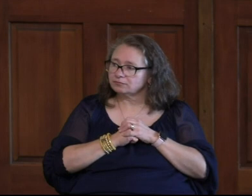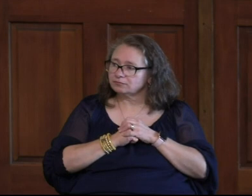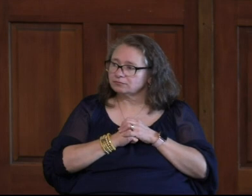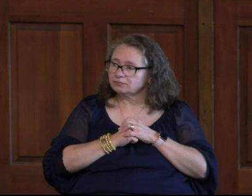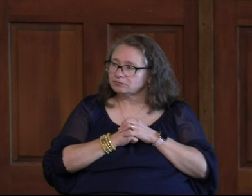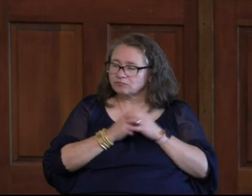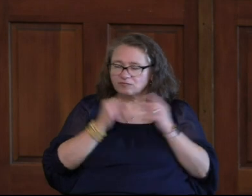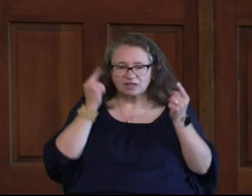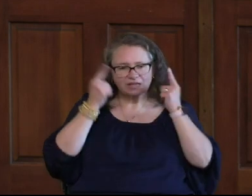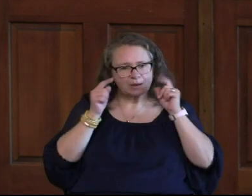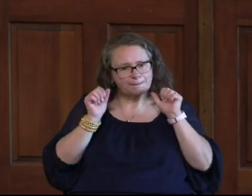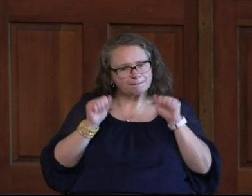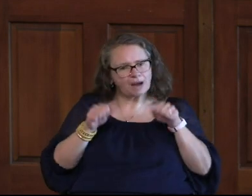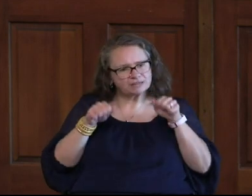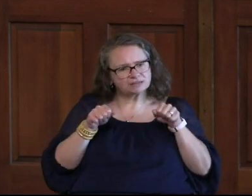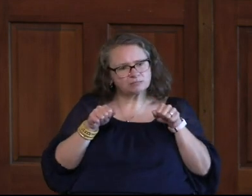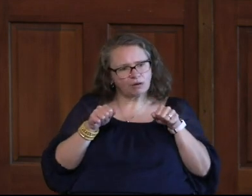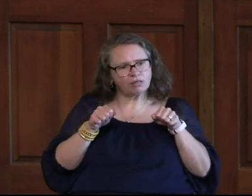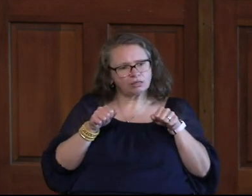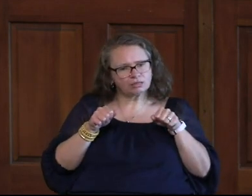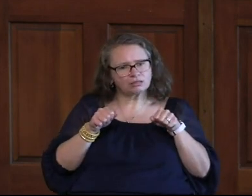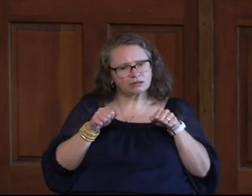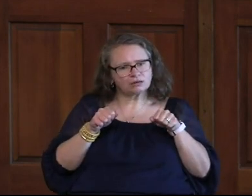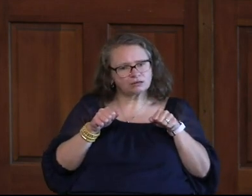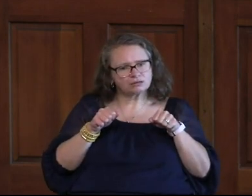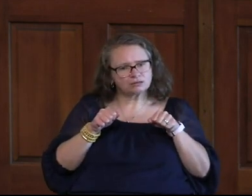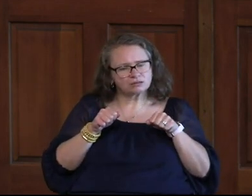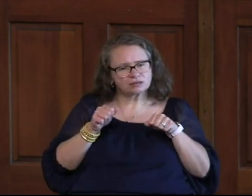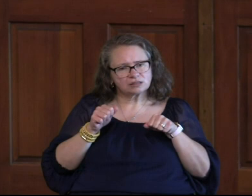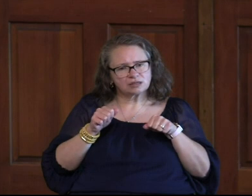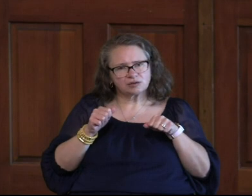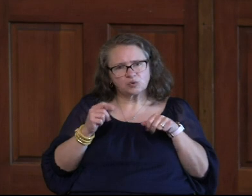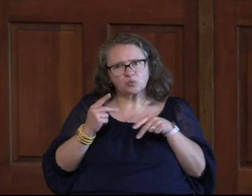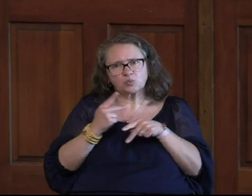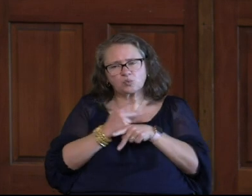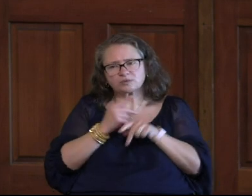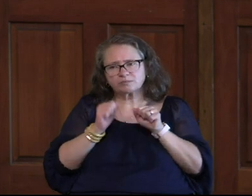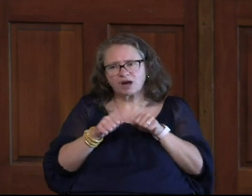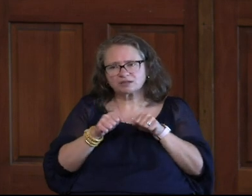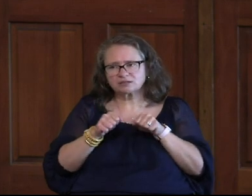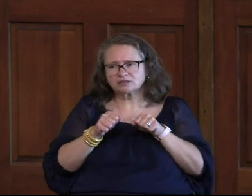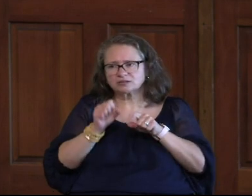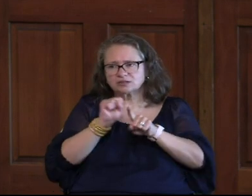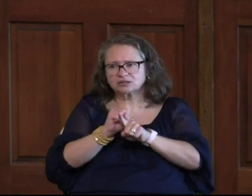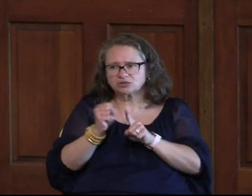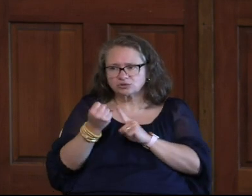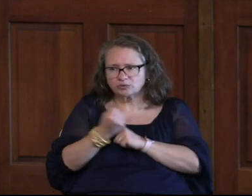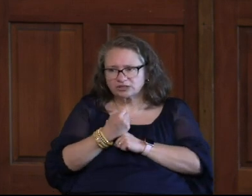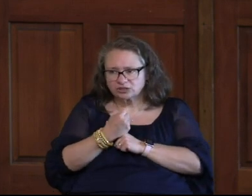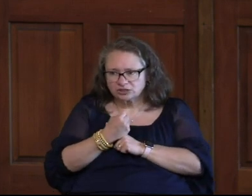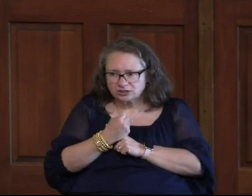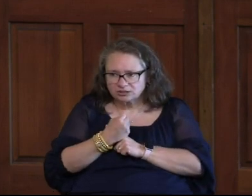I think it's possible to be in some of the worst possible circumstances